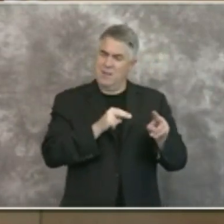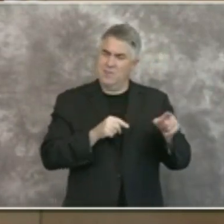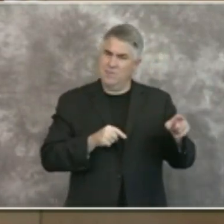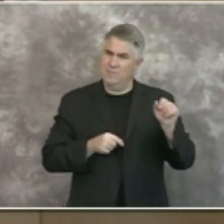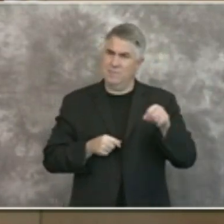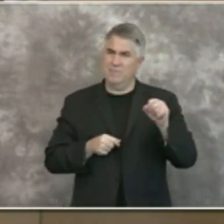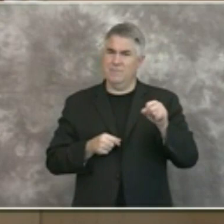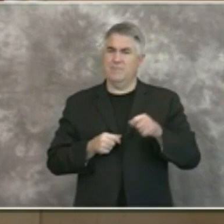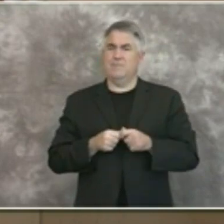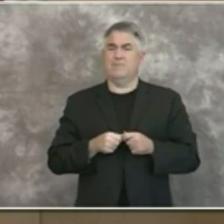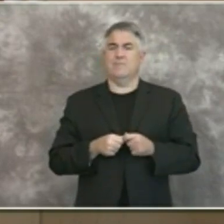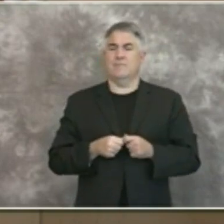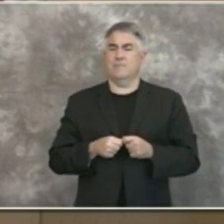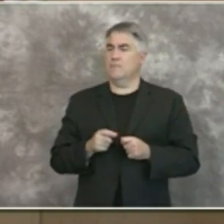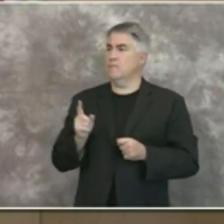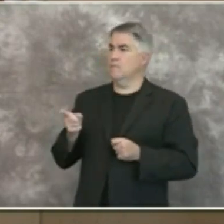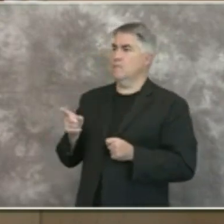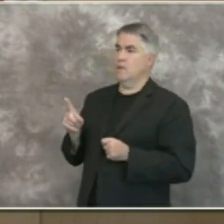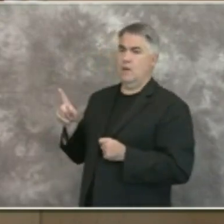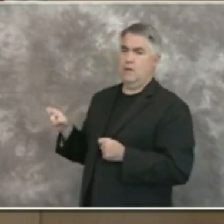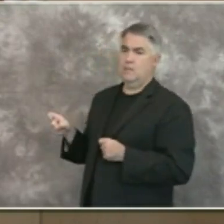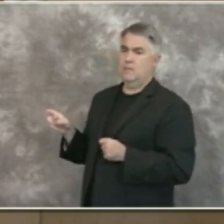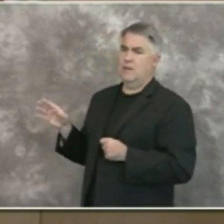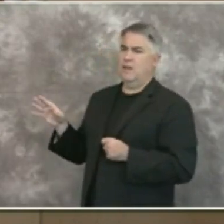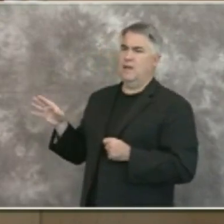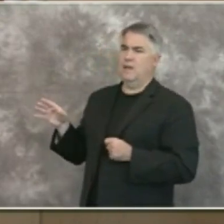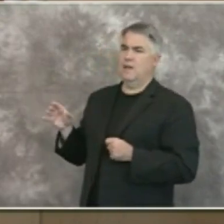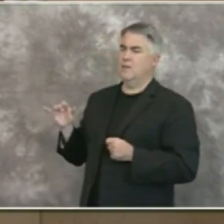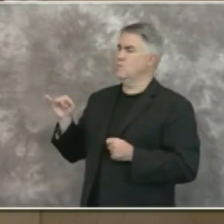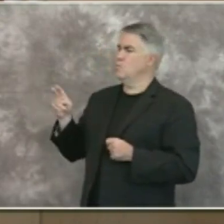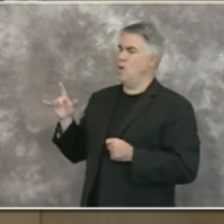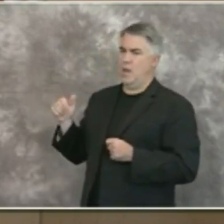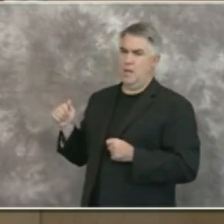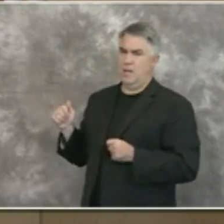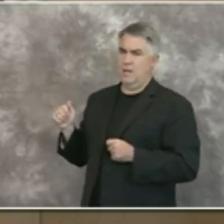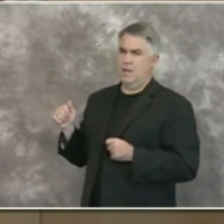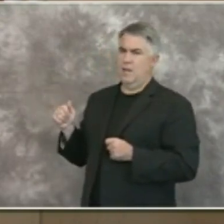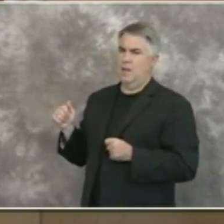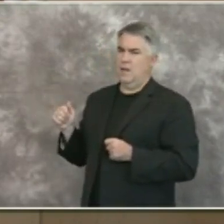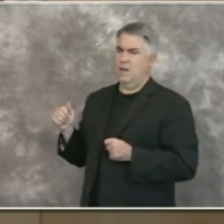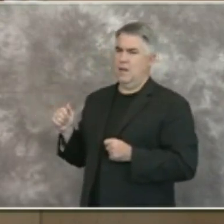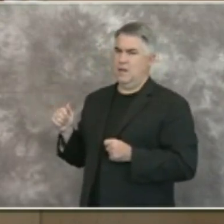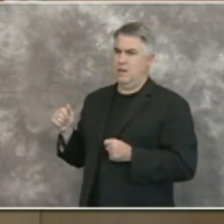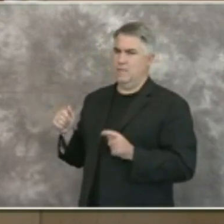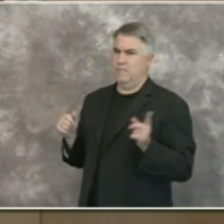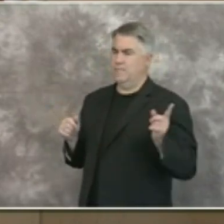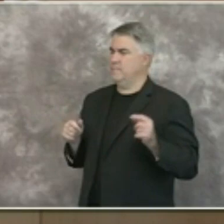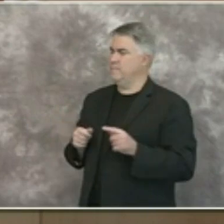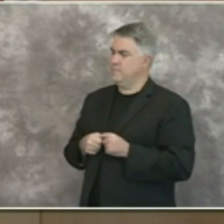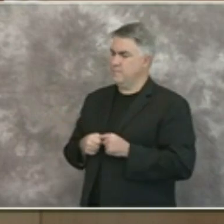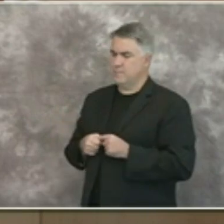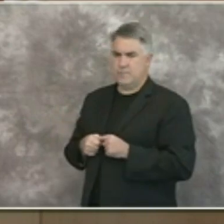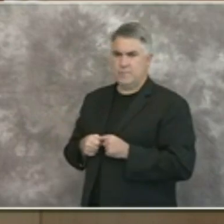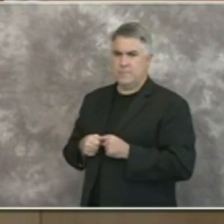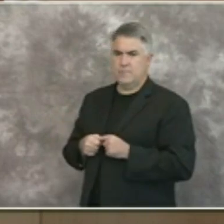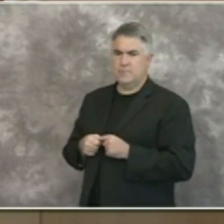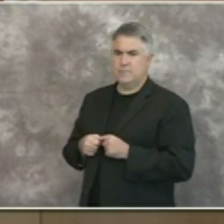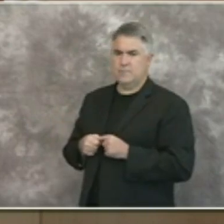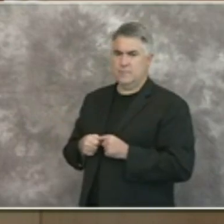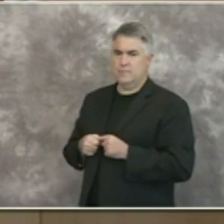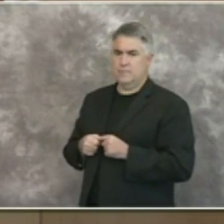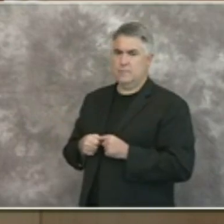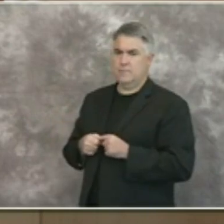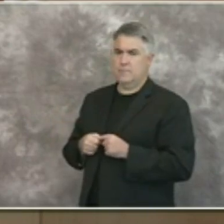thank you for that i have a question from julian news and it's regarding a waiver could a small back county community get a waiver from